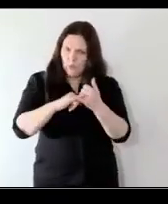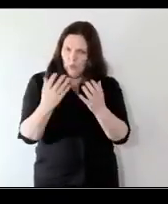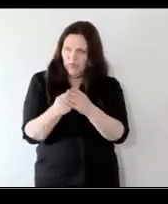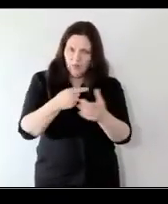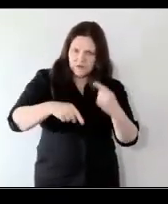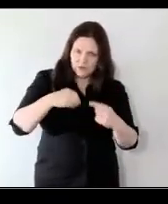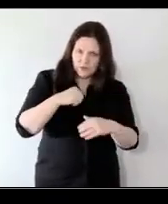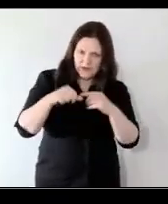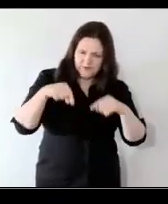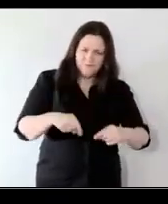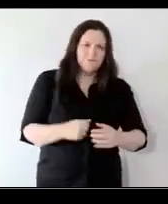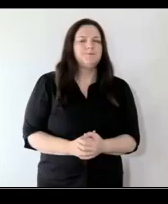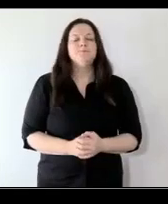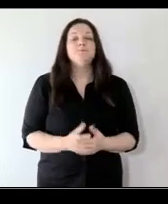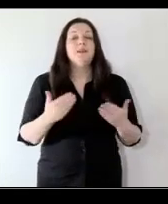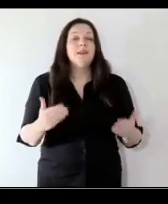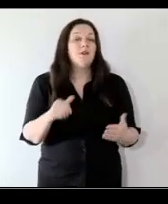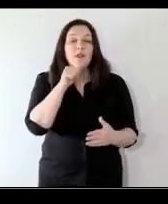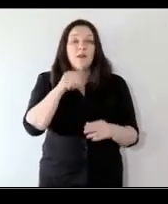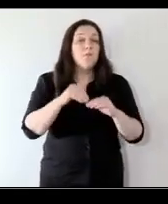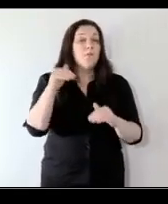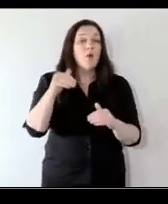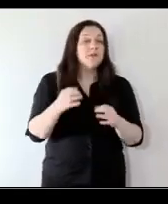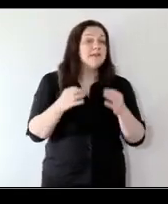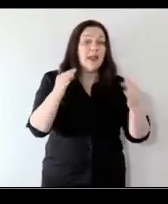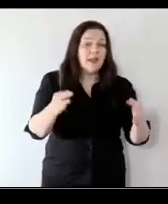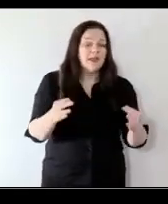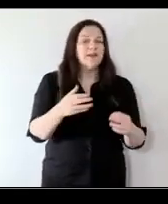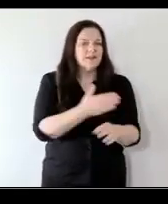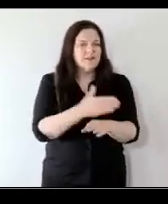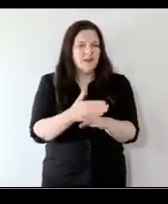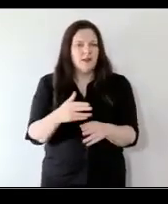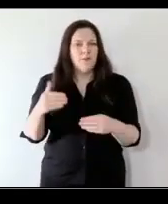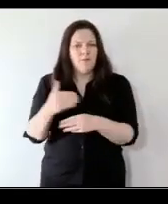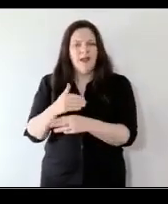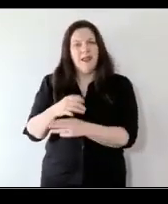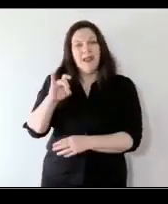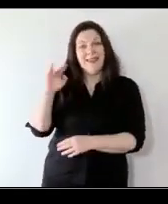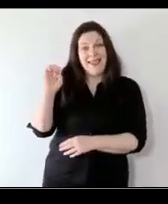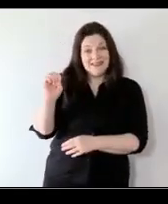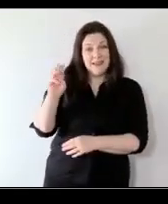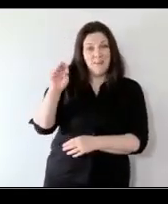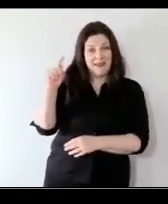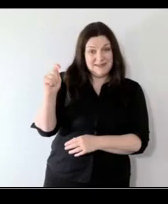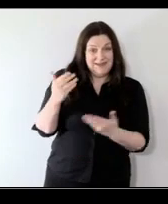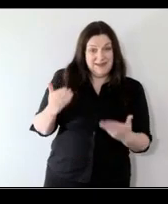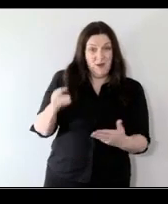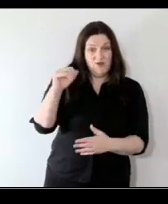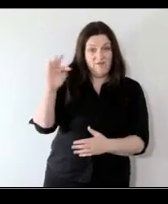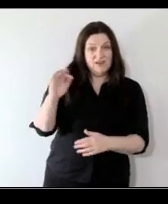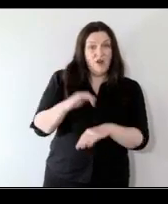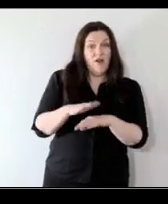today. Now without any further delay to get us started we're joined by Kate Pickett who is currently Professor of